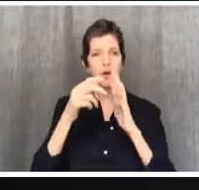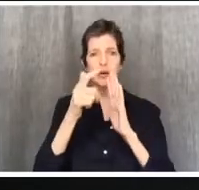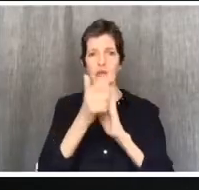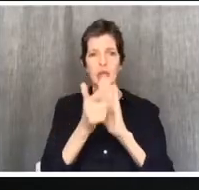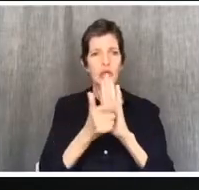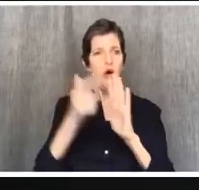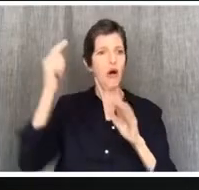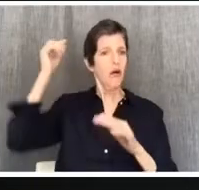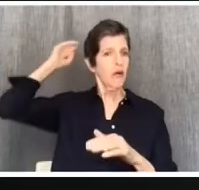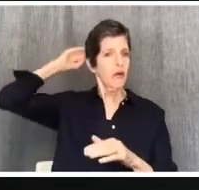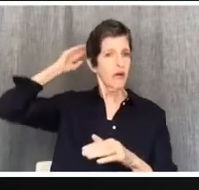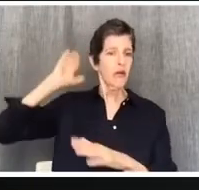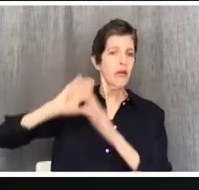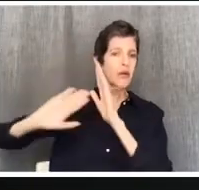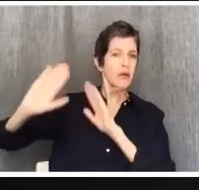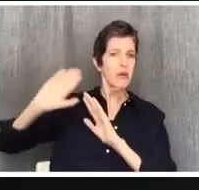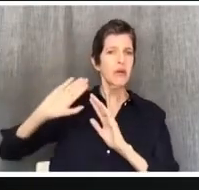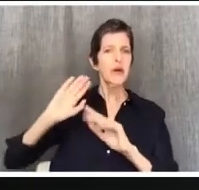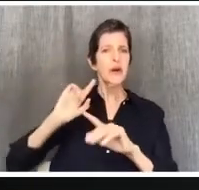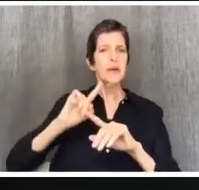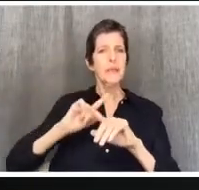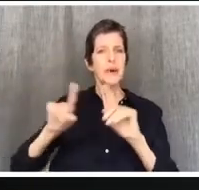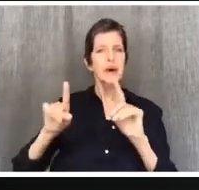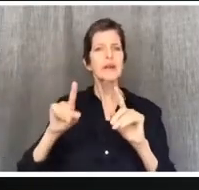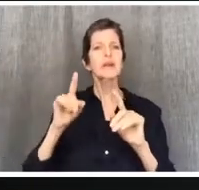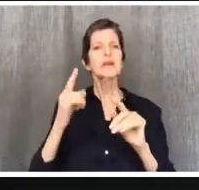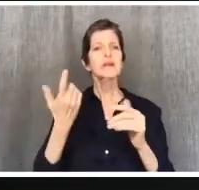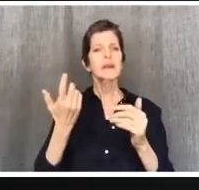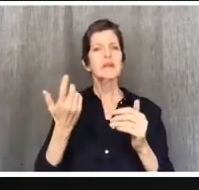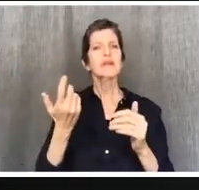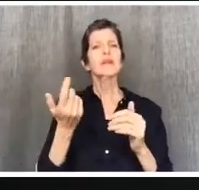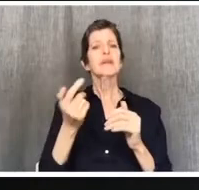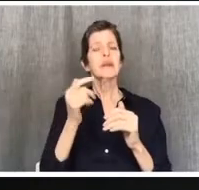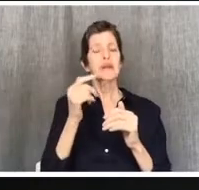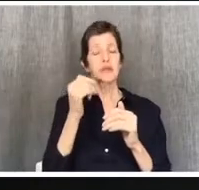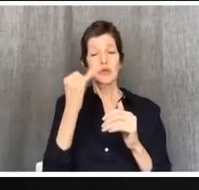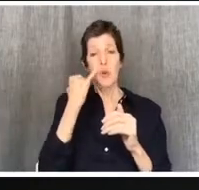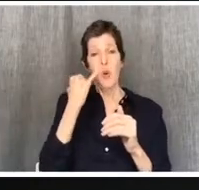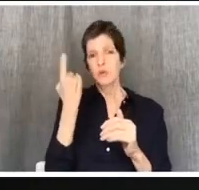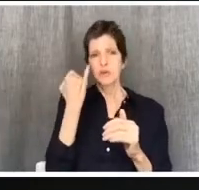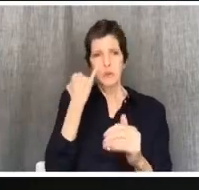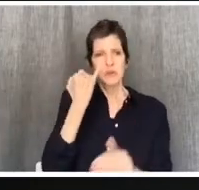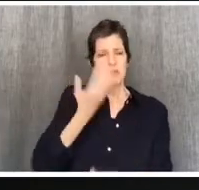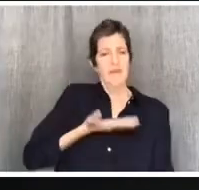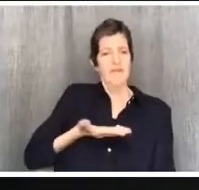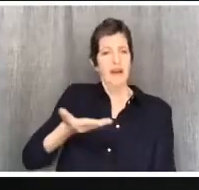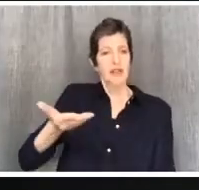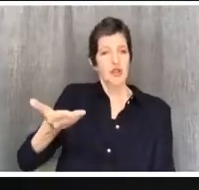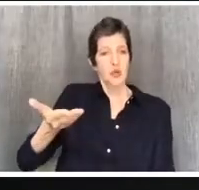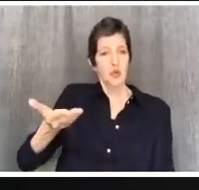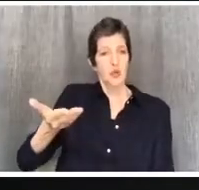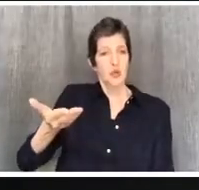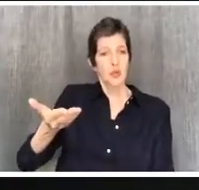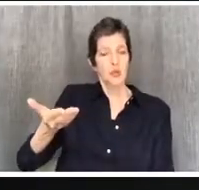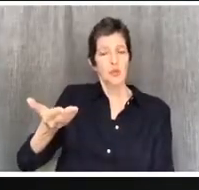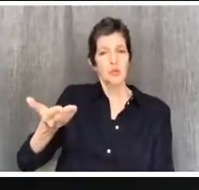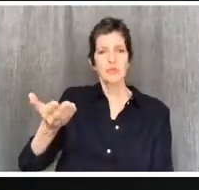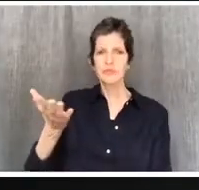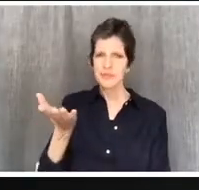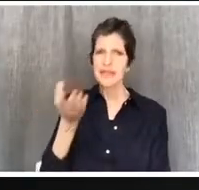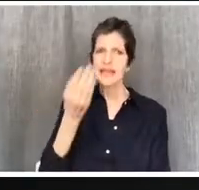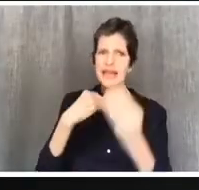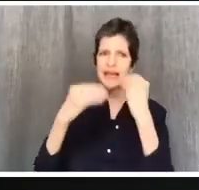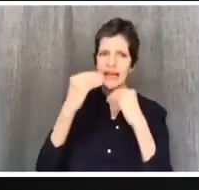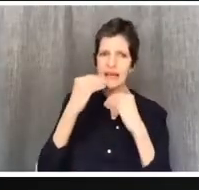fullness thereof. If one of the unbelievers invites you to a dinner and you are disposed to go, eat whatever is